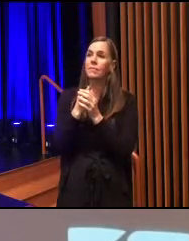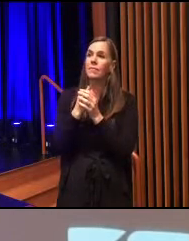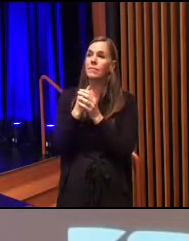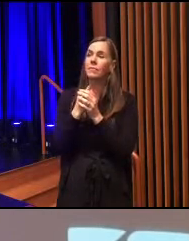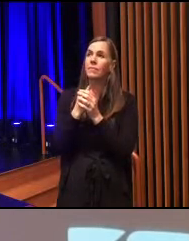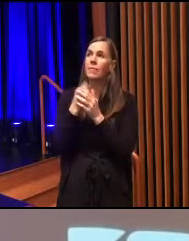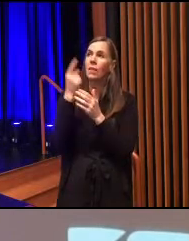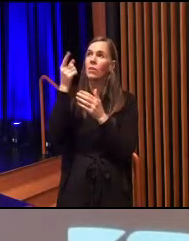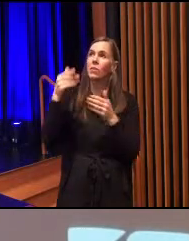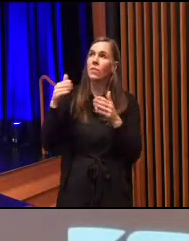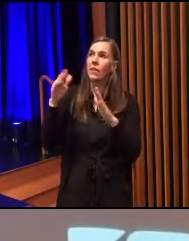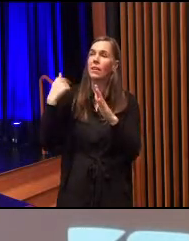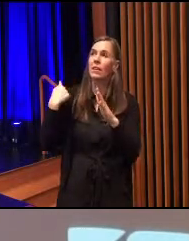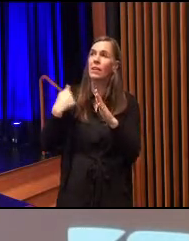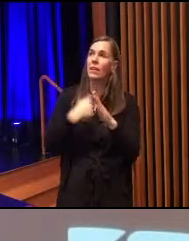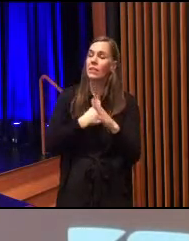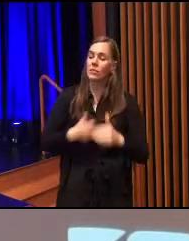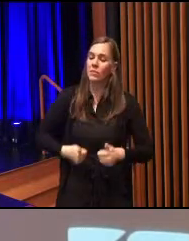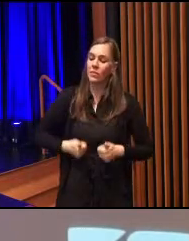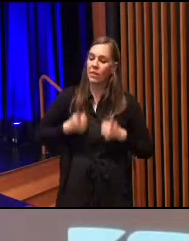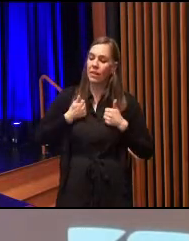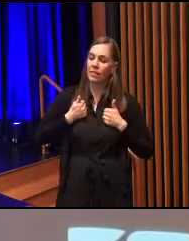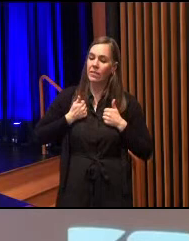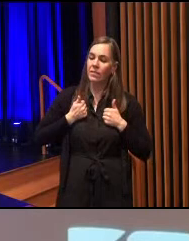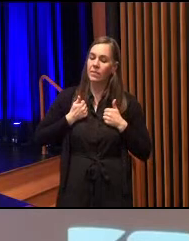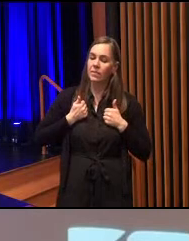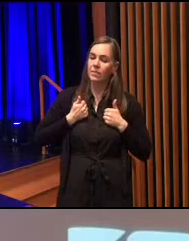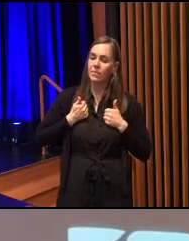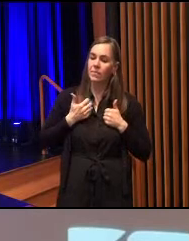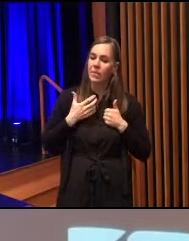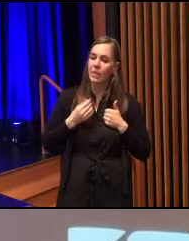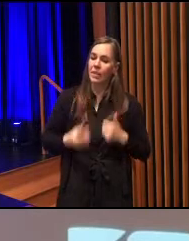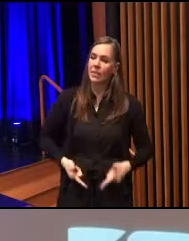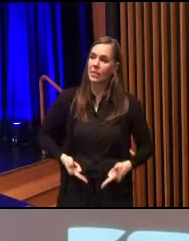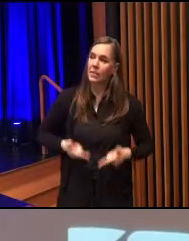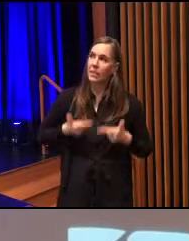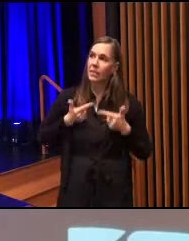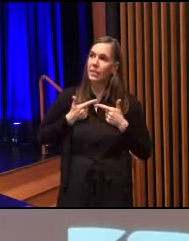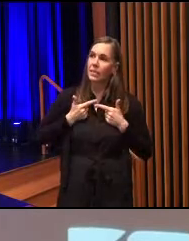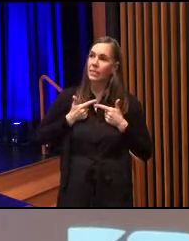You allowed us to survive and thrive.